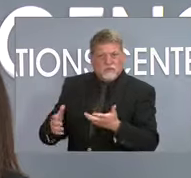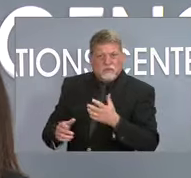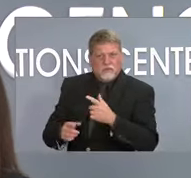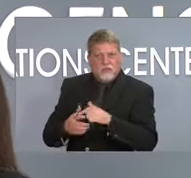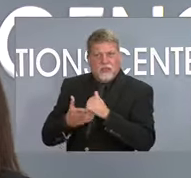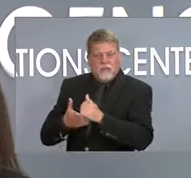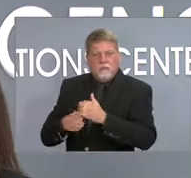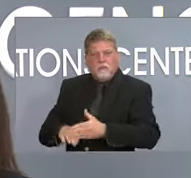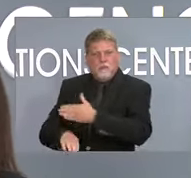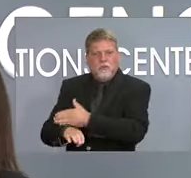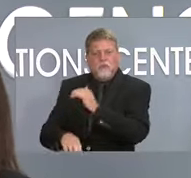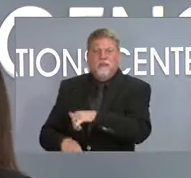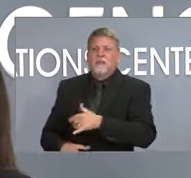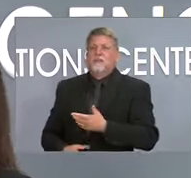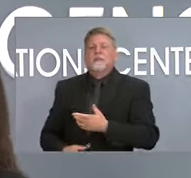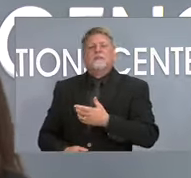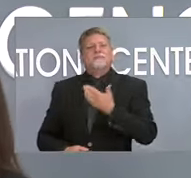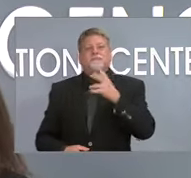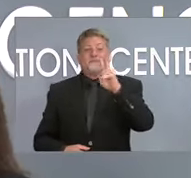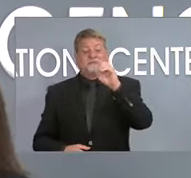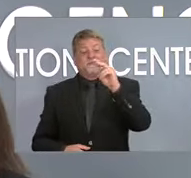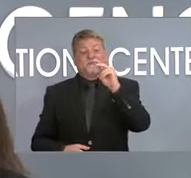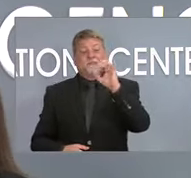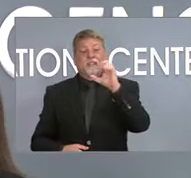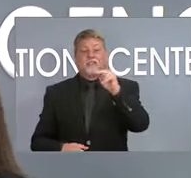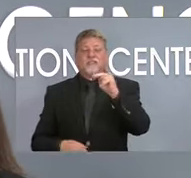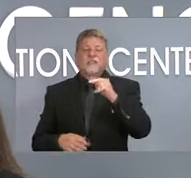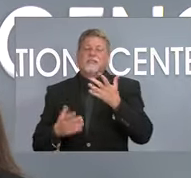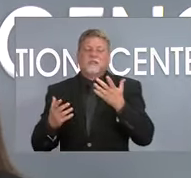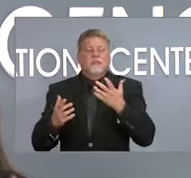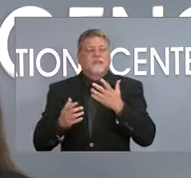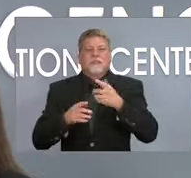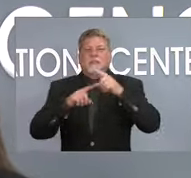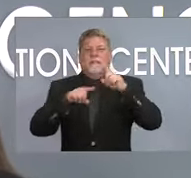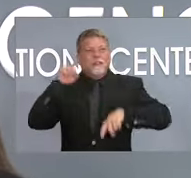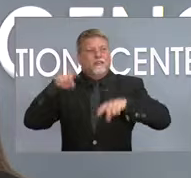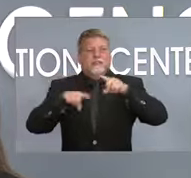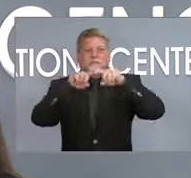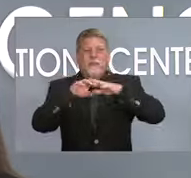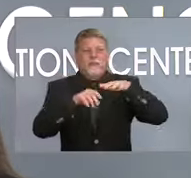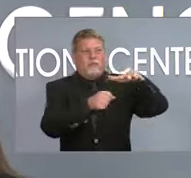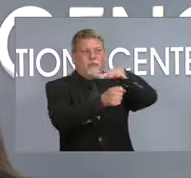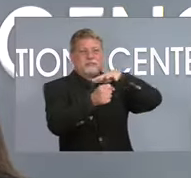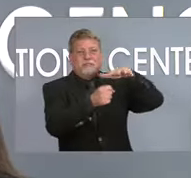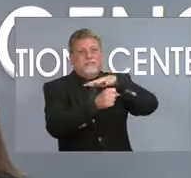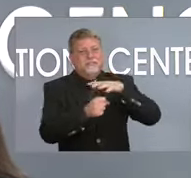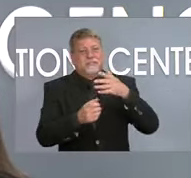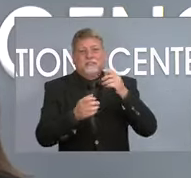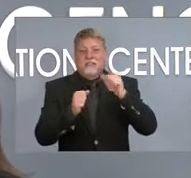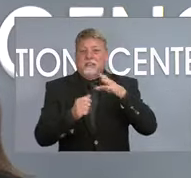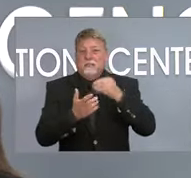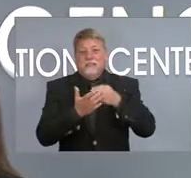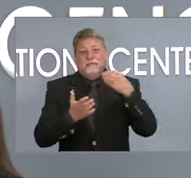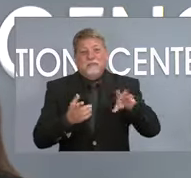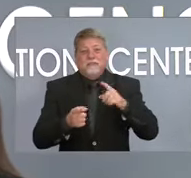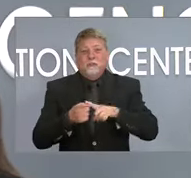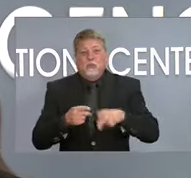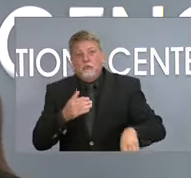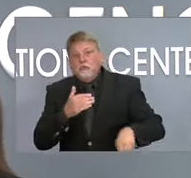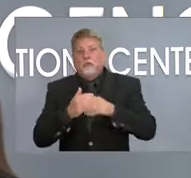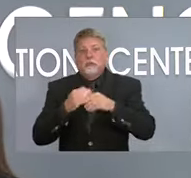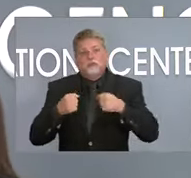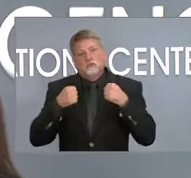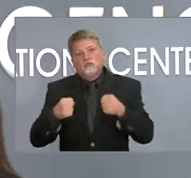interventions with a ventilation system are expensive and take time. I think the easy things opening windows going outside. I think those we can